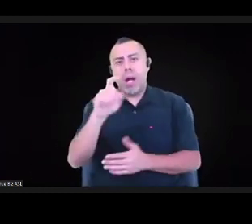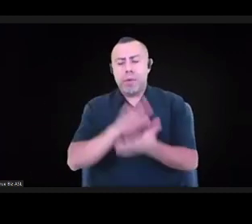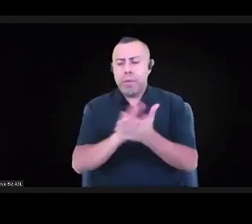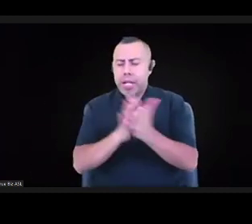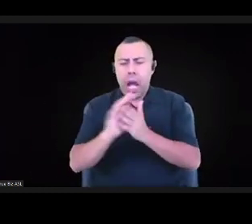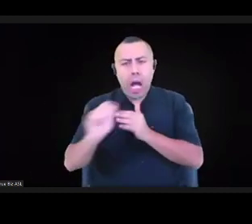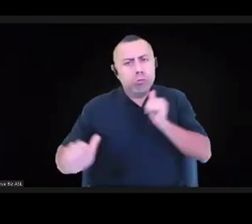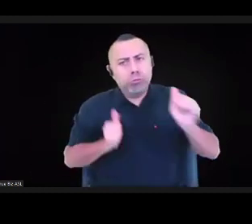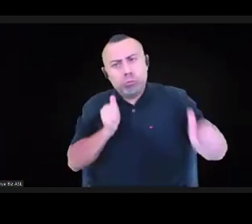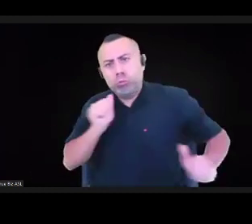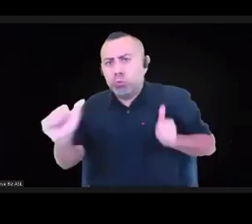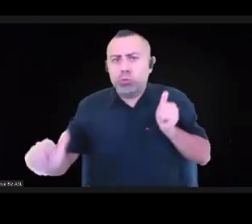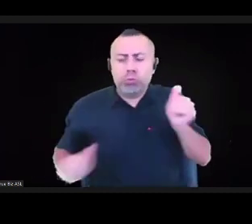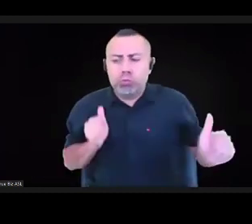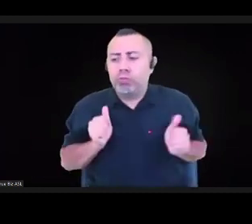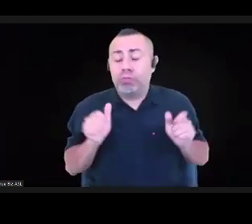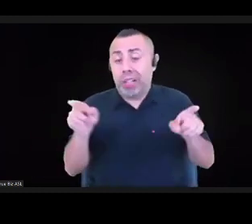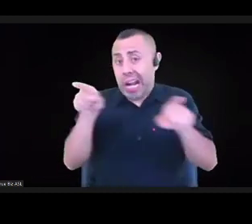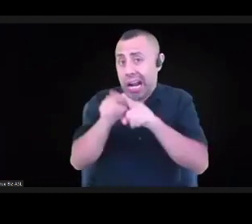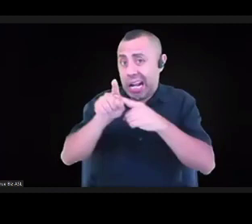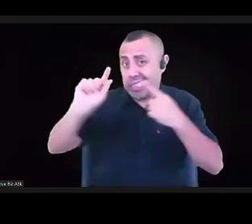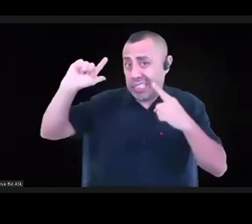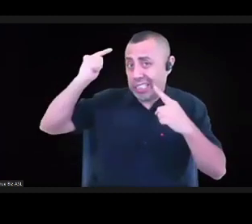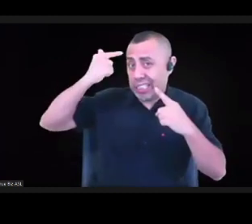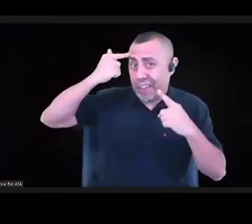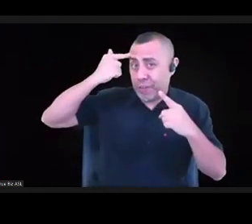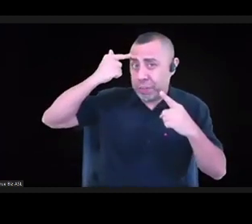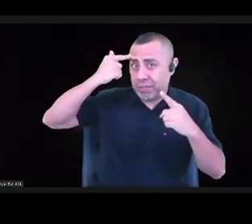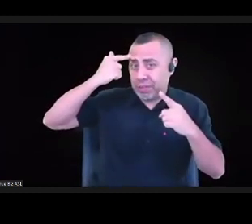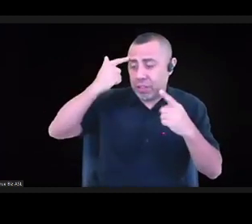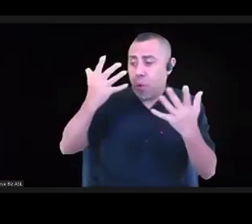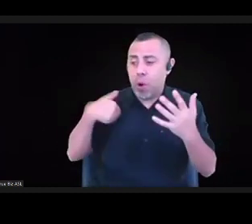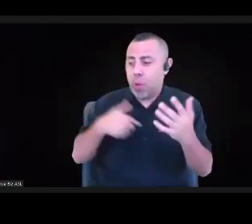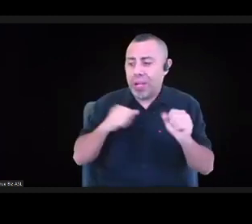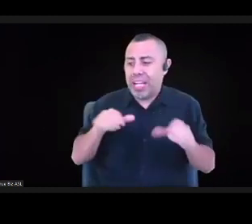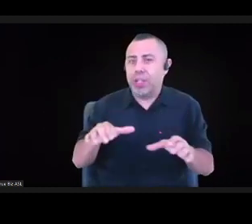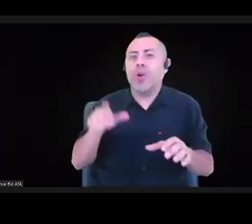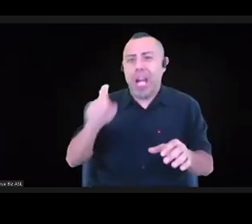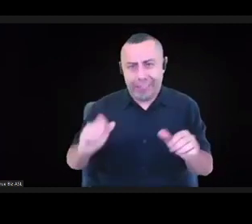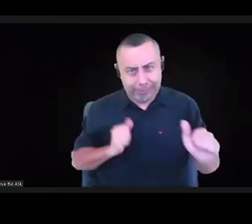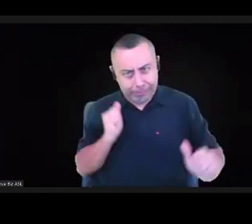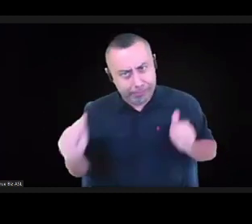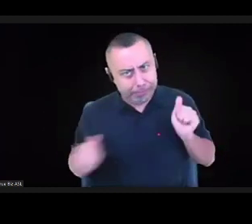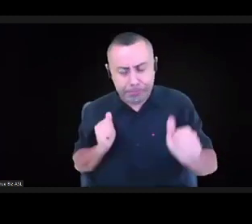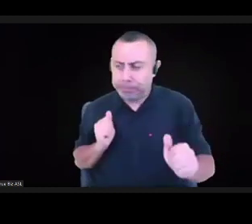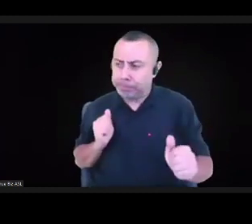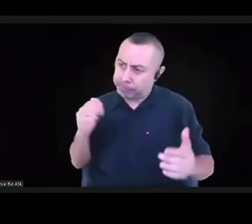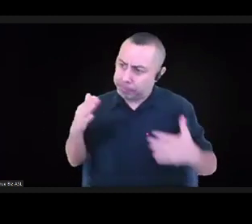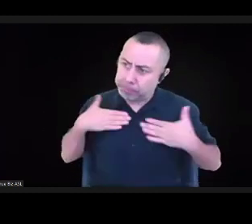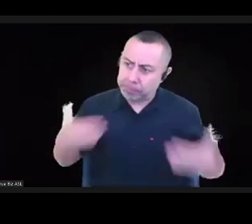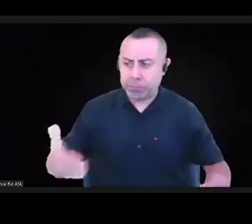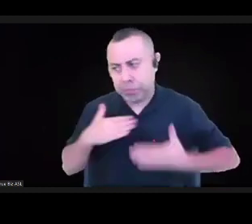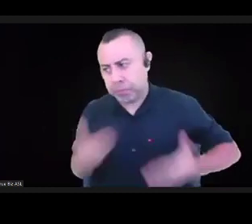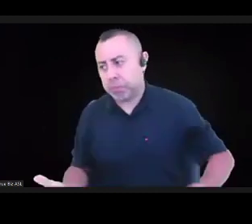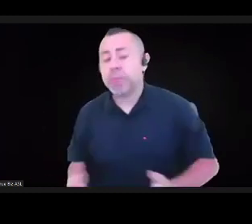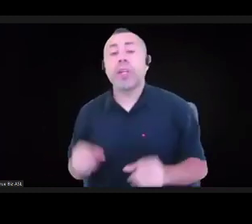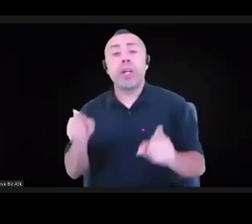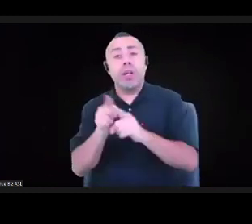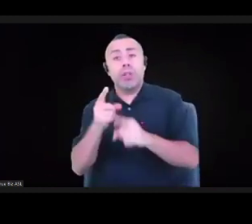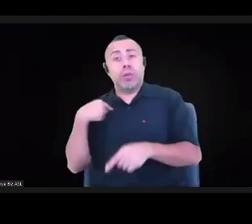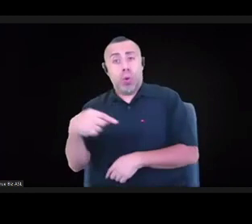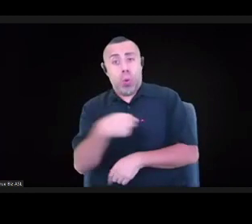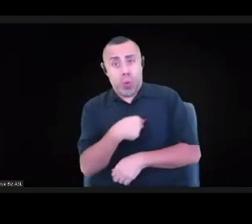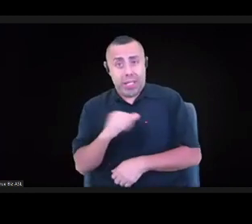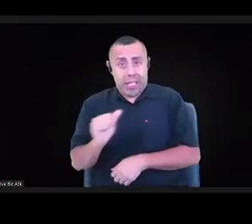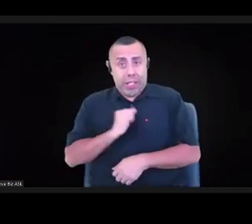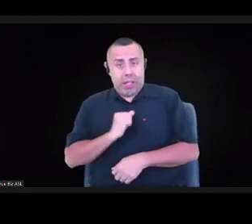as government. And one of the initiatives that we've been sort of sculpting in collaboration with a lot of other departments and community